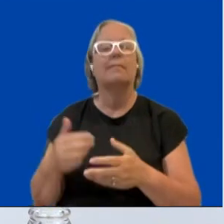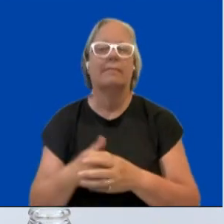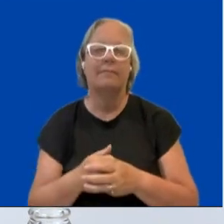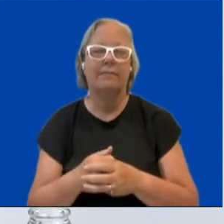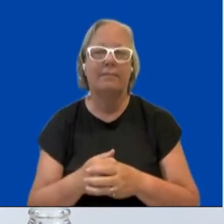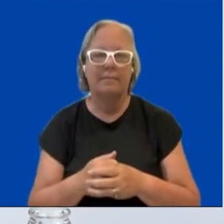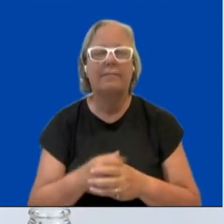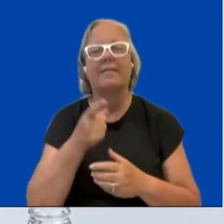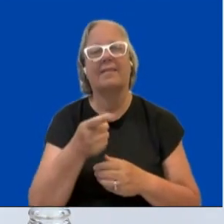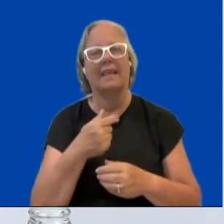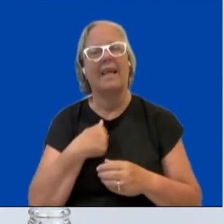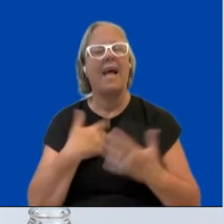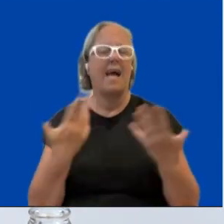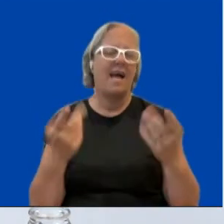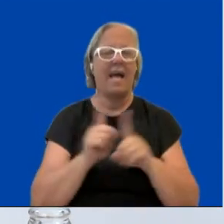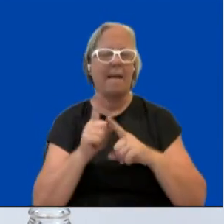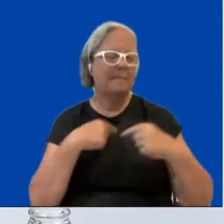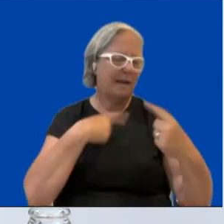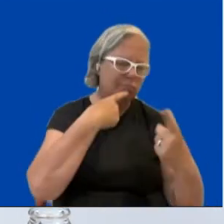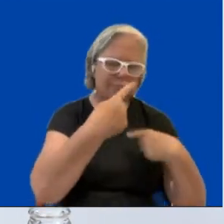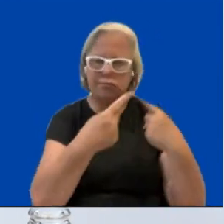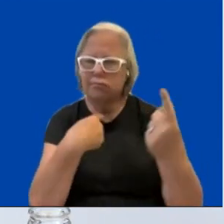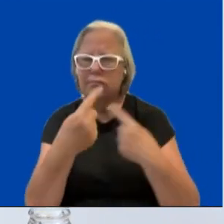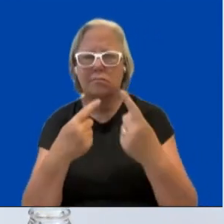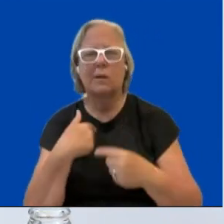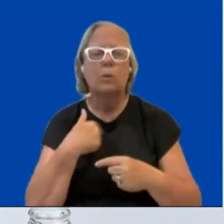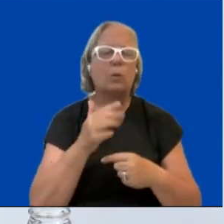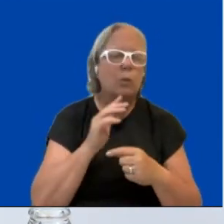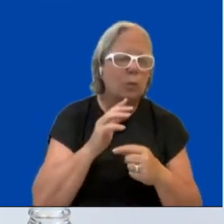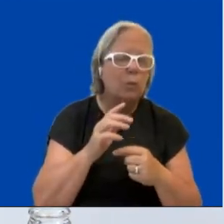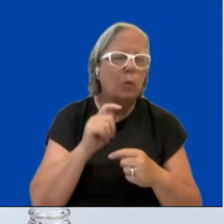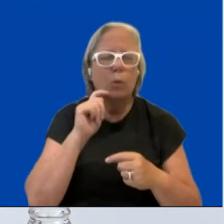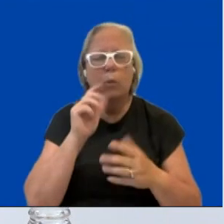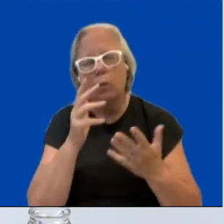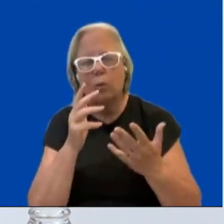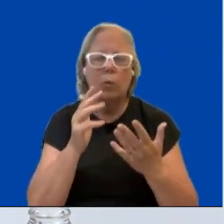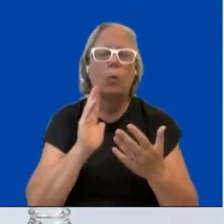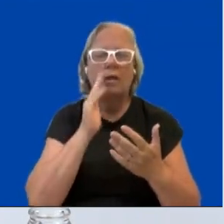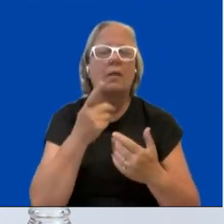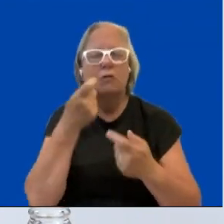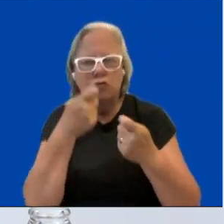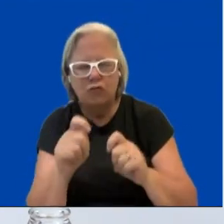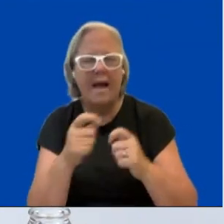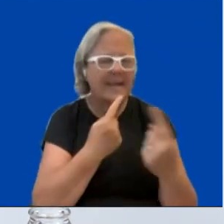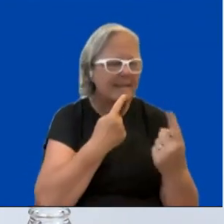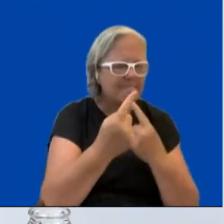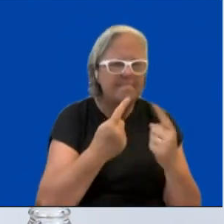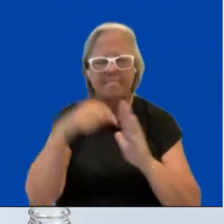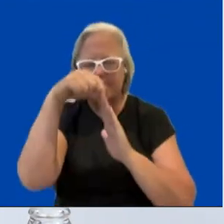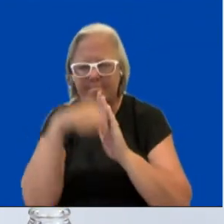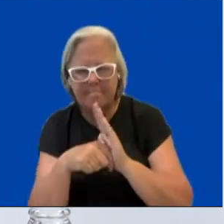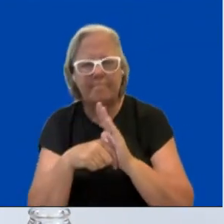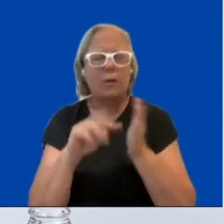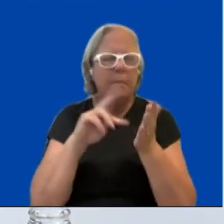we will try to define the policies that are already being taken to bridge